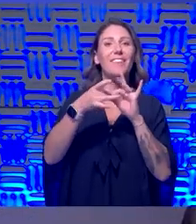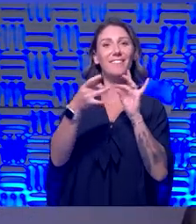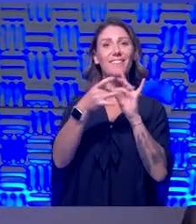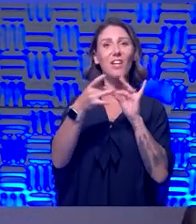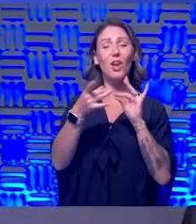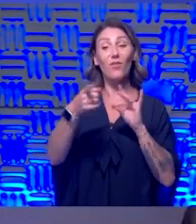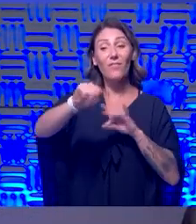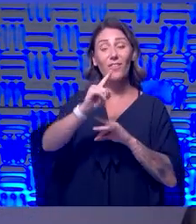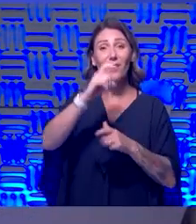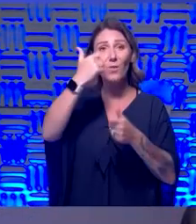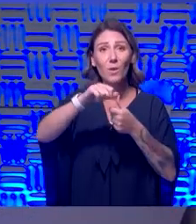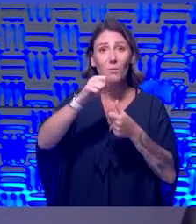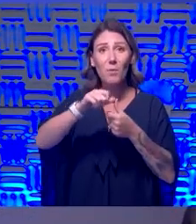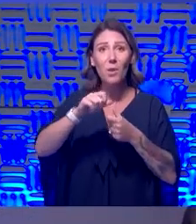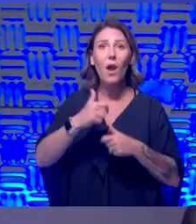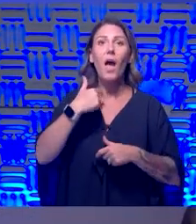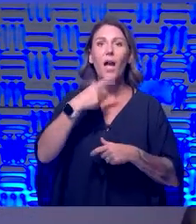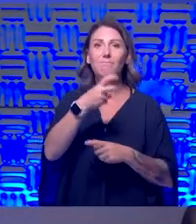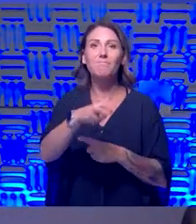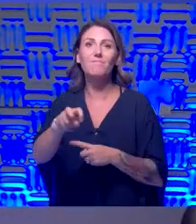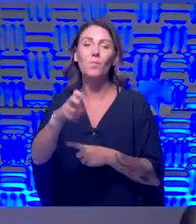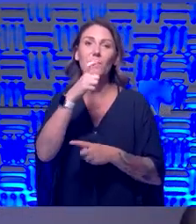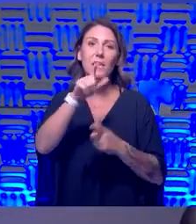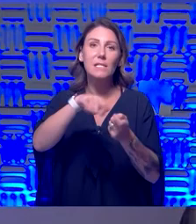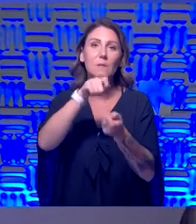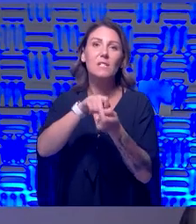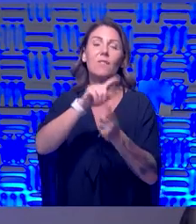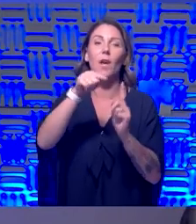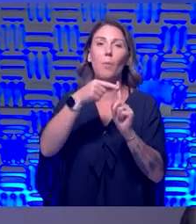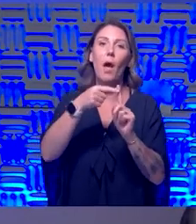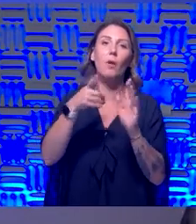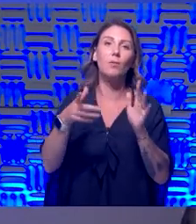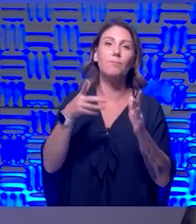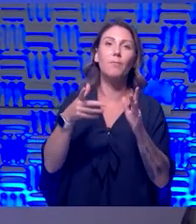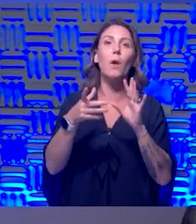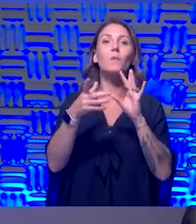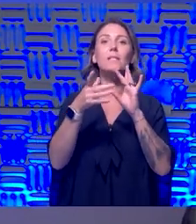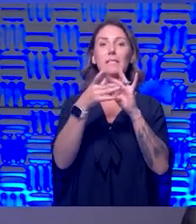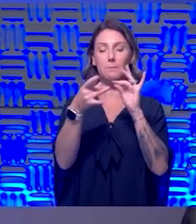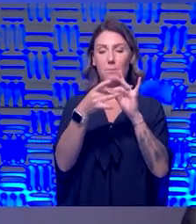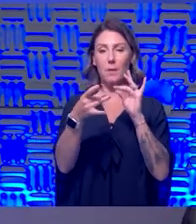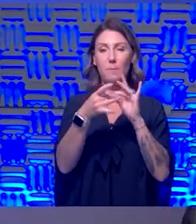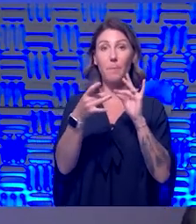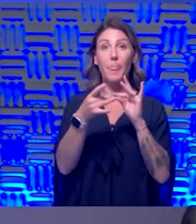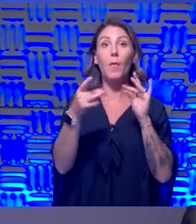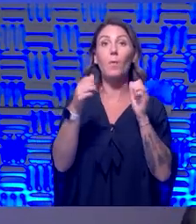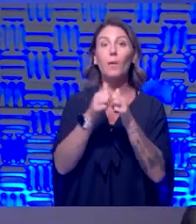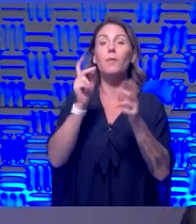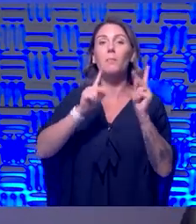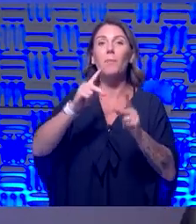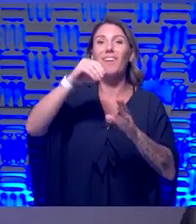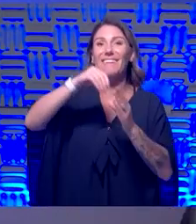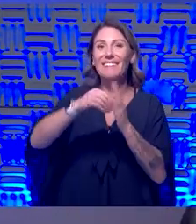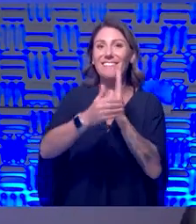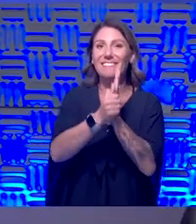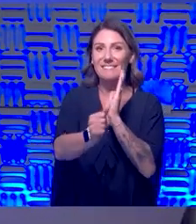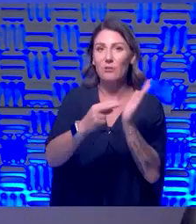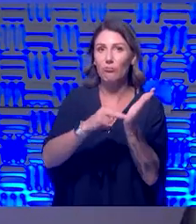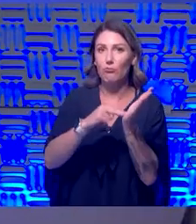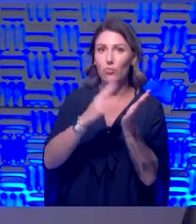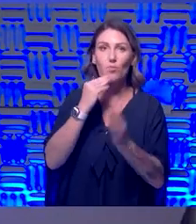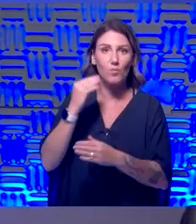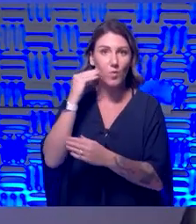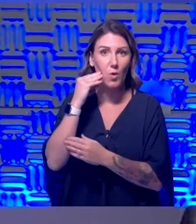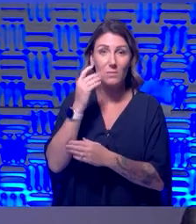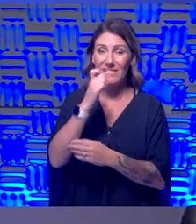is that I drifted kind of there and wasn't really specific about, I was speaking about individuals in skilled nursing facilities. Not everyone in skilled nursing